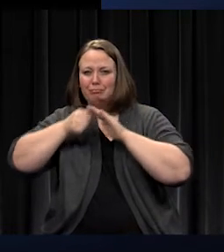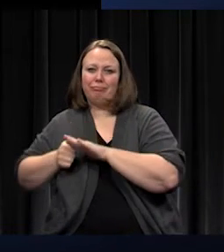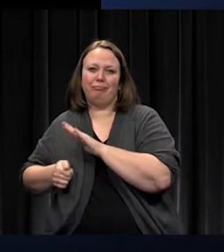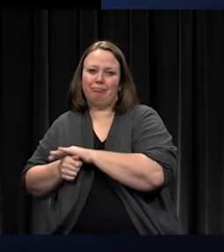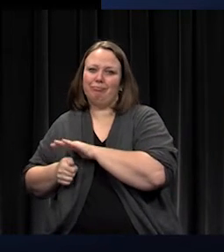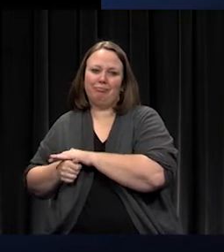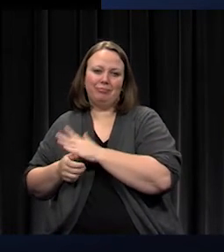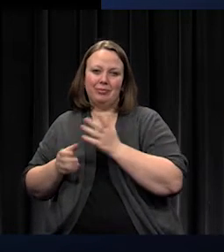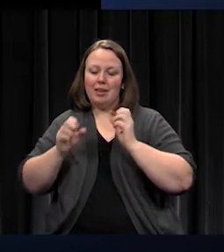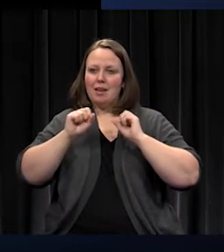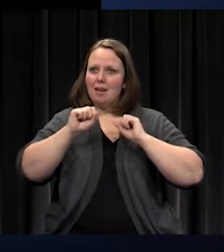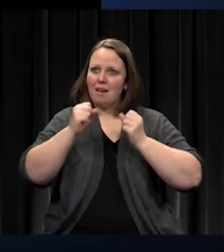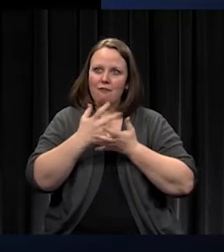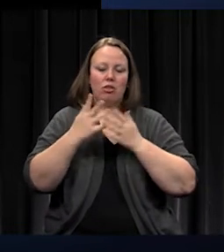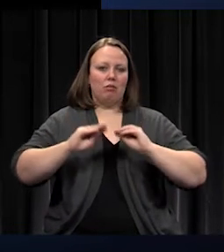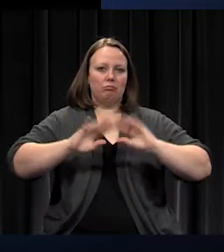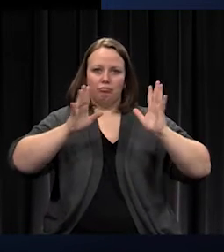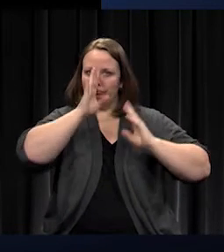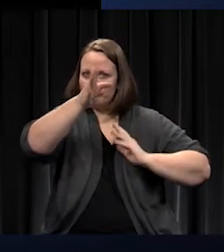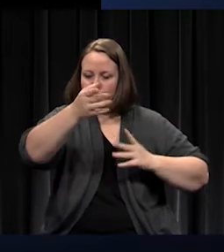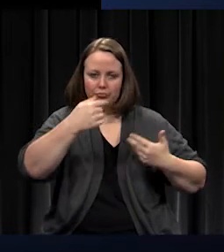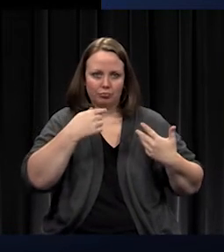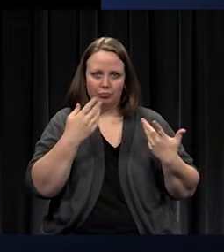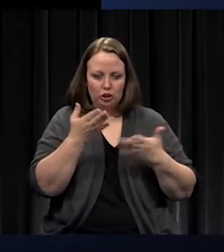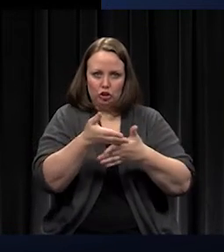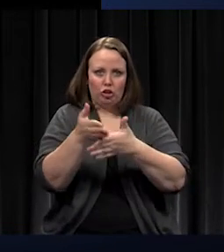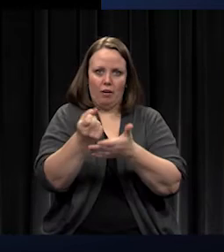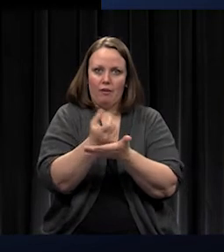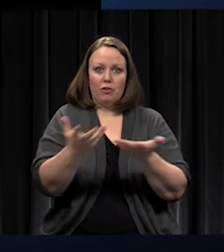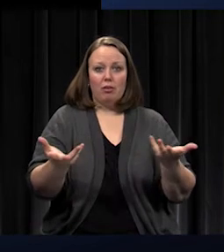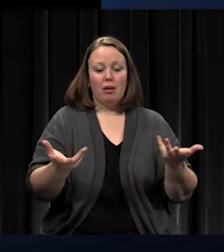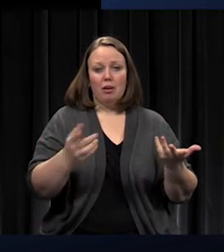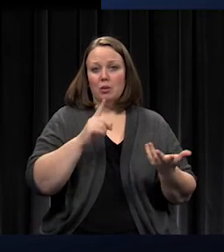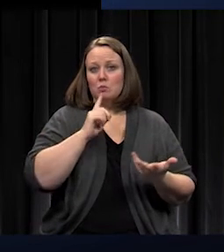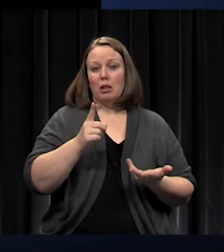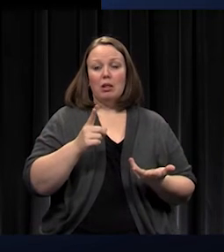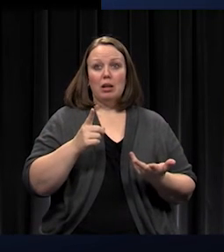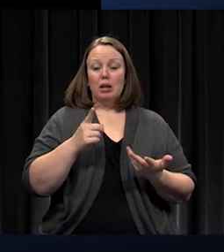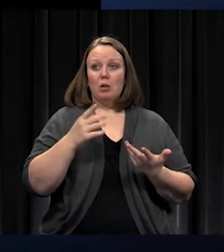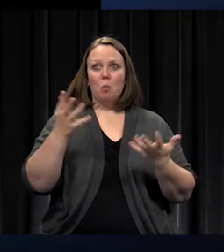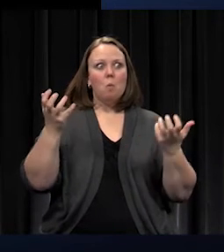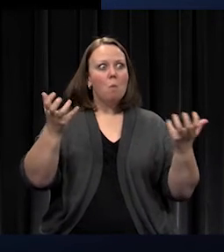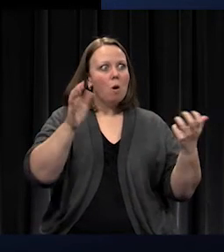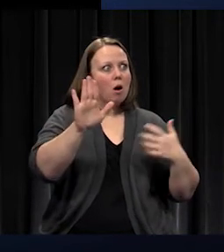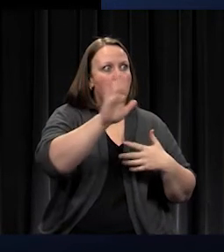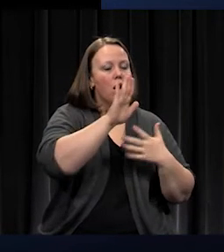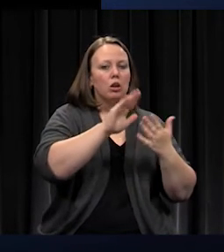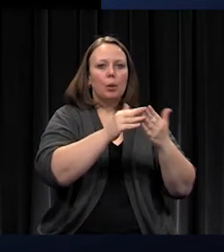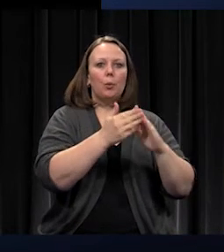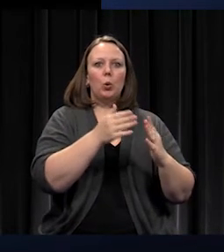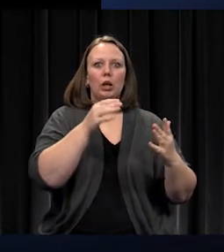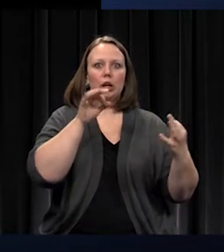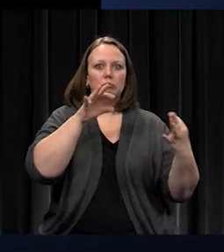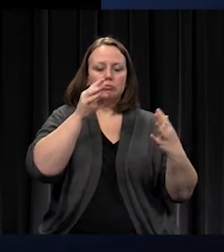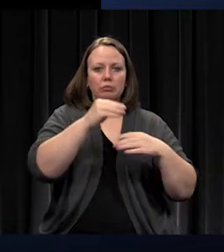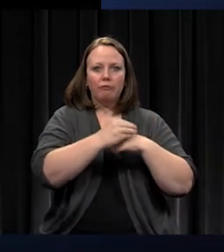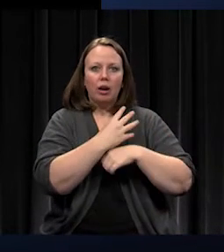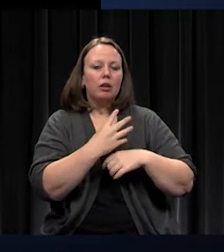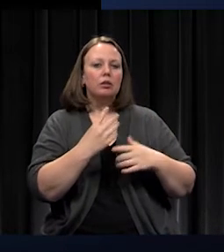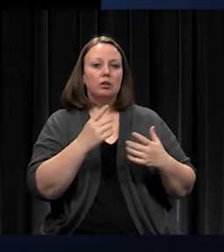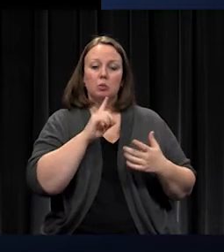process and really seeking lots of input. And I'm pleased to say we've gotten lots and I think we're going to end with a great solution.